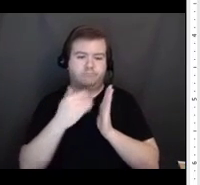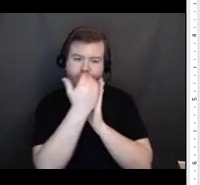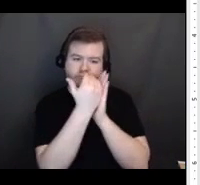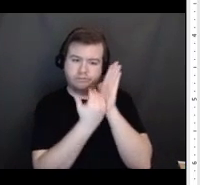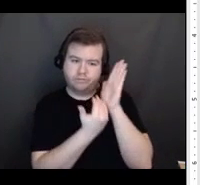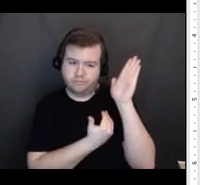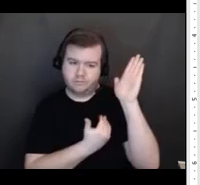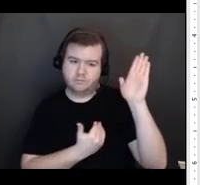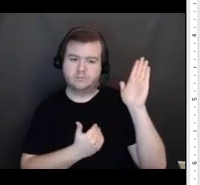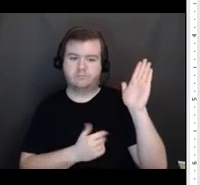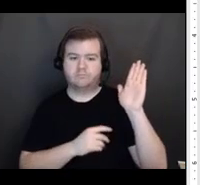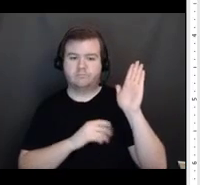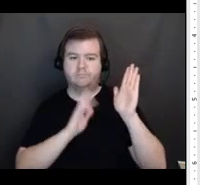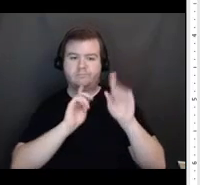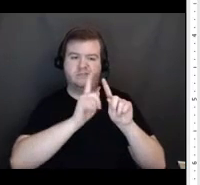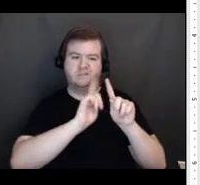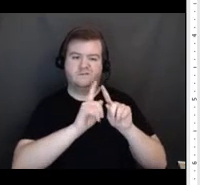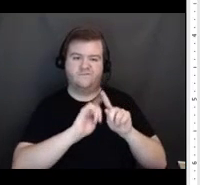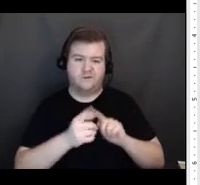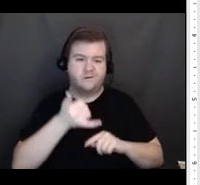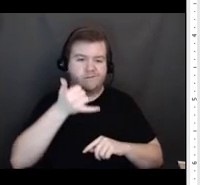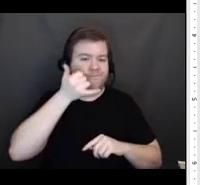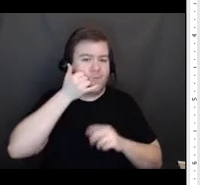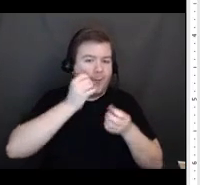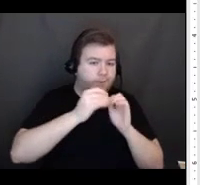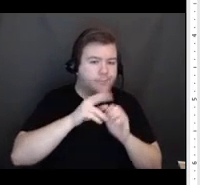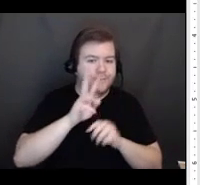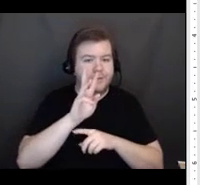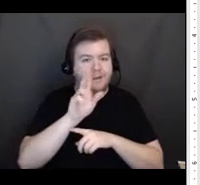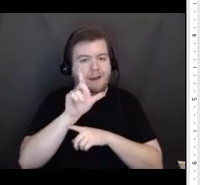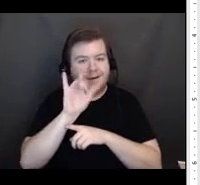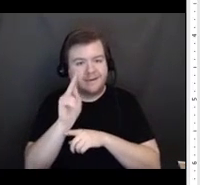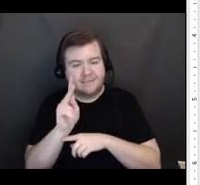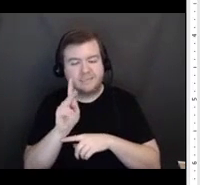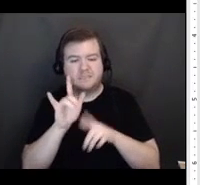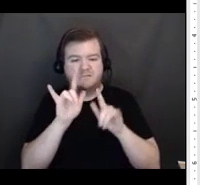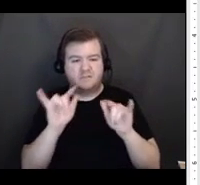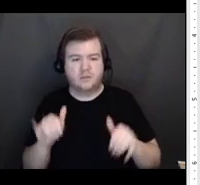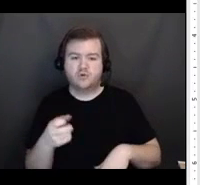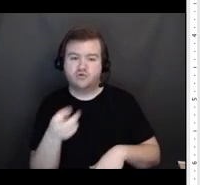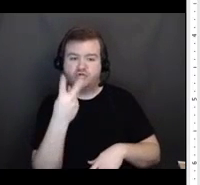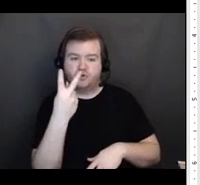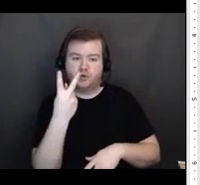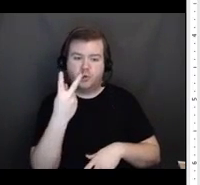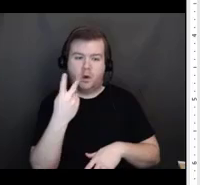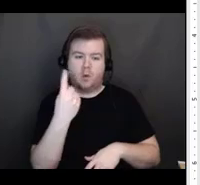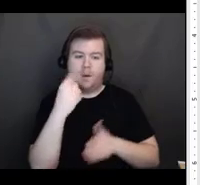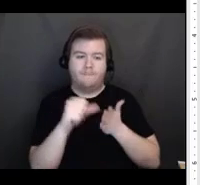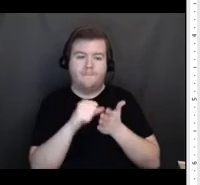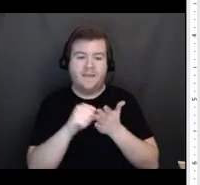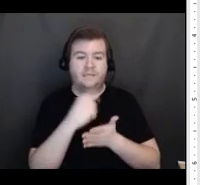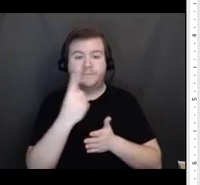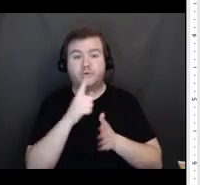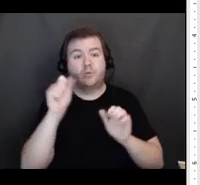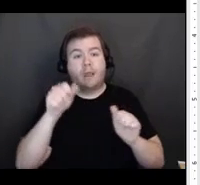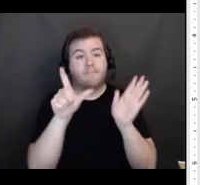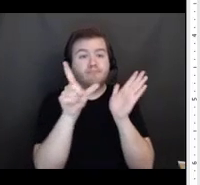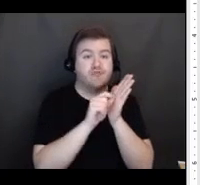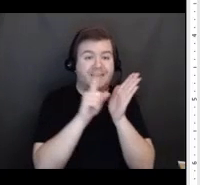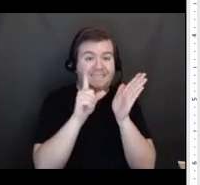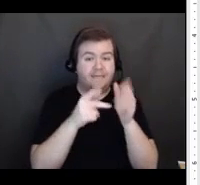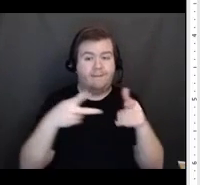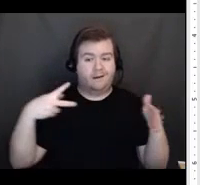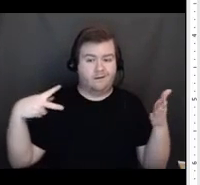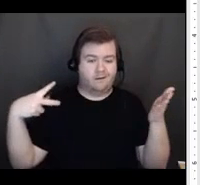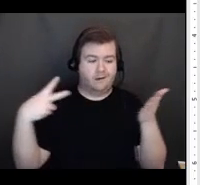see this, there's two on one page, so it's something that you can keep in your pocket. And it's just a quick, quick resource for